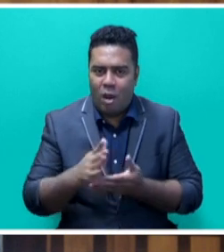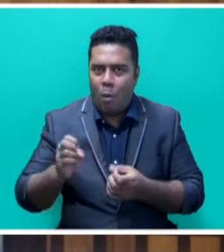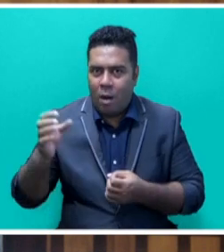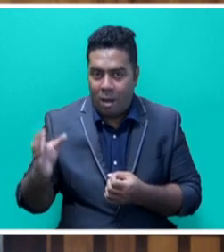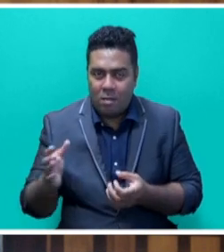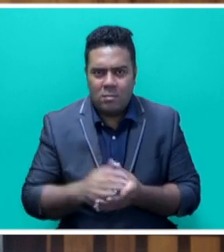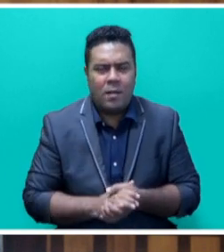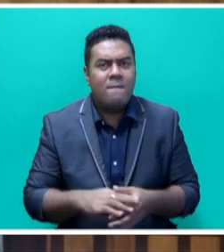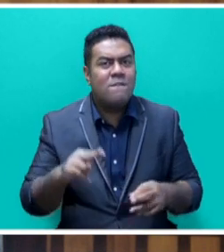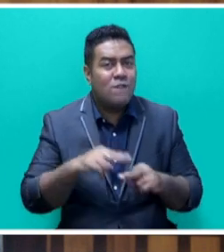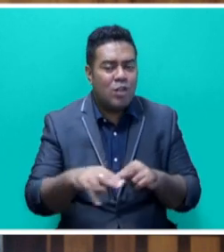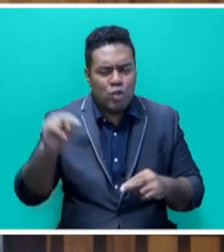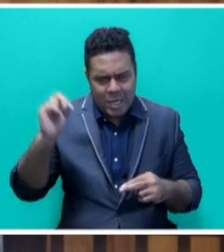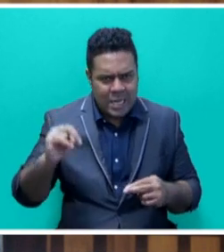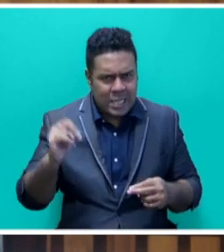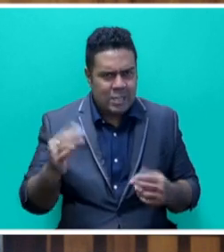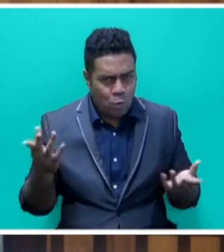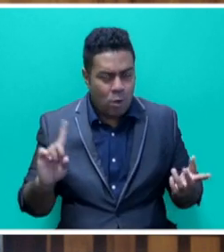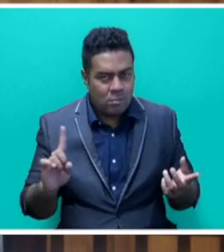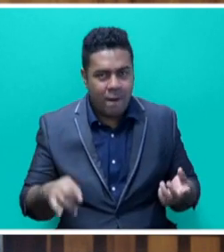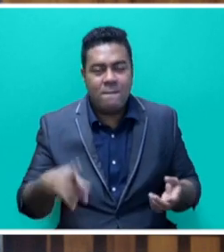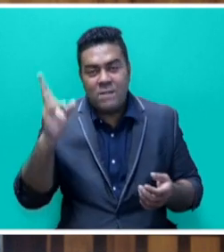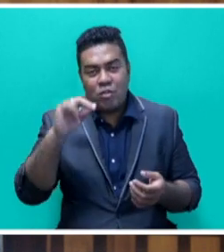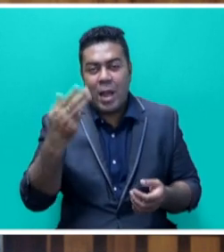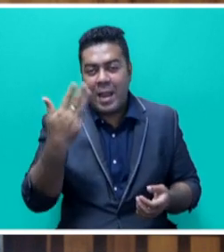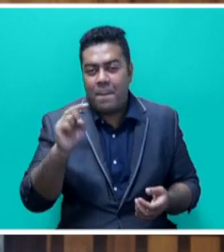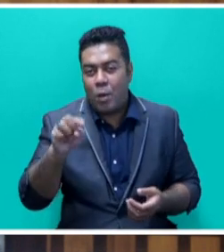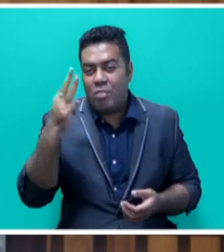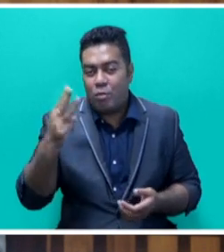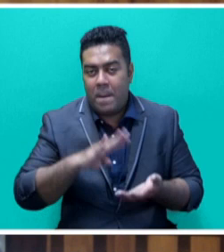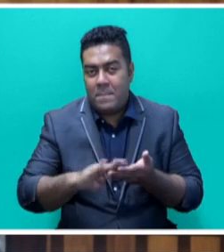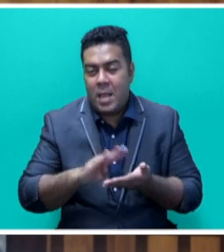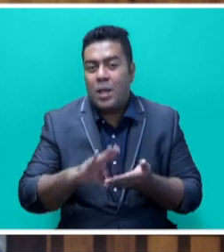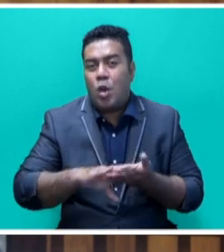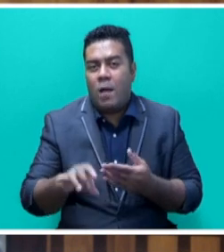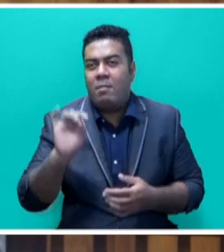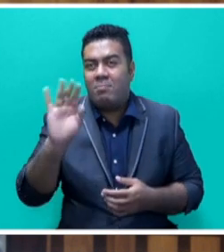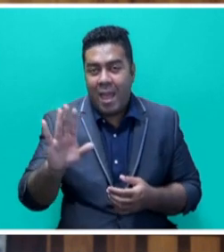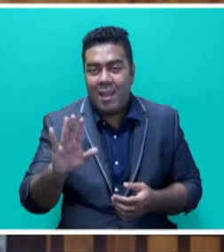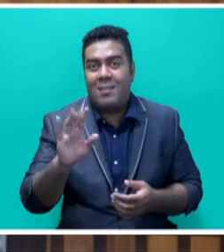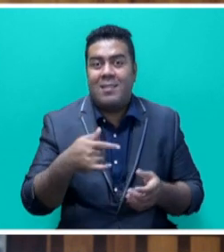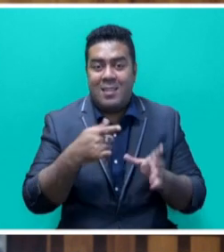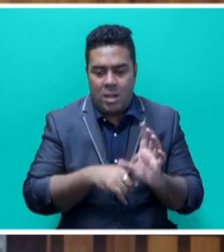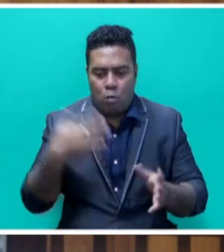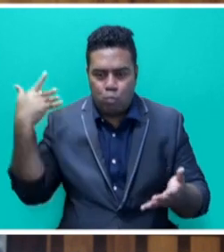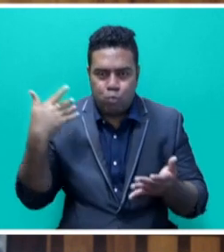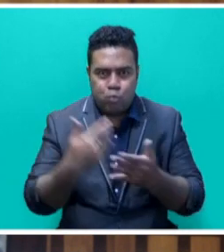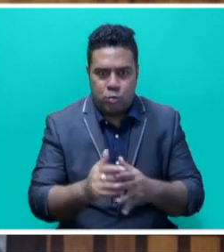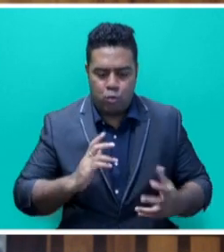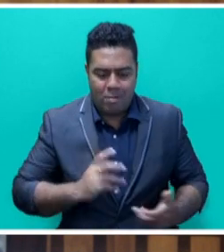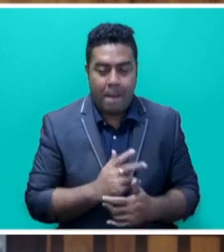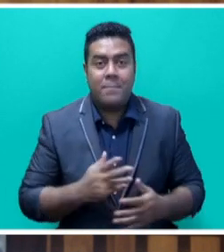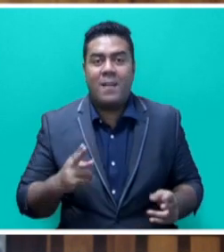needs approximately Fijian $9.3 billion over a 10-year period to adapt the Fijian economy.